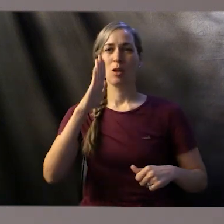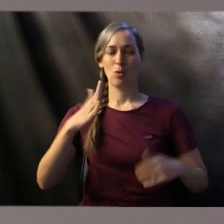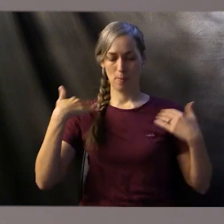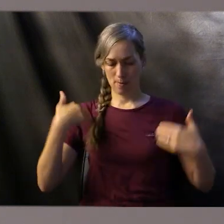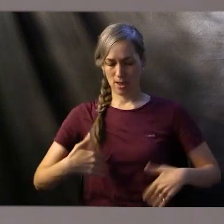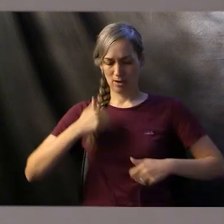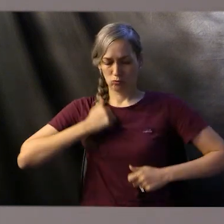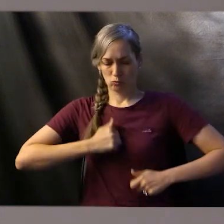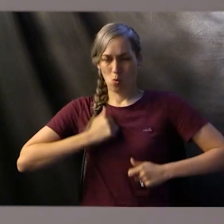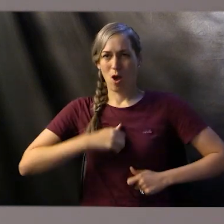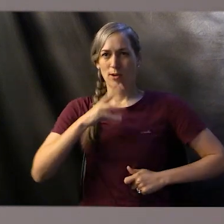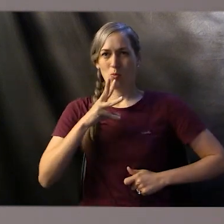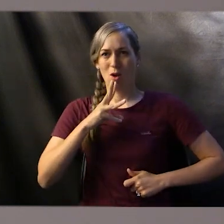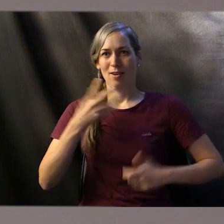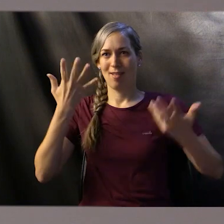on.